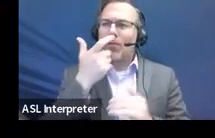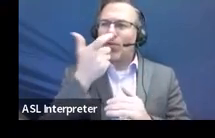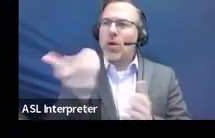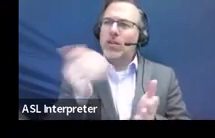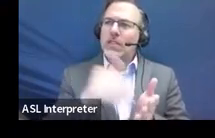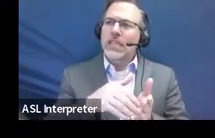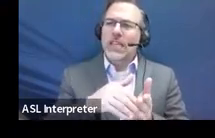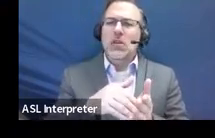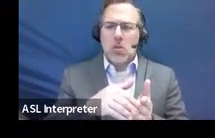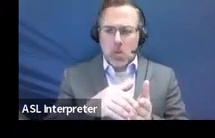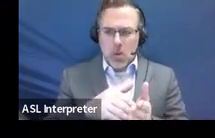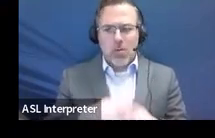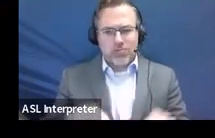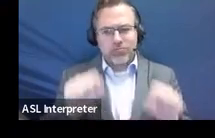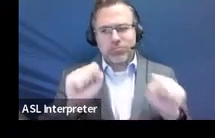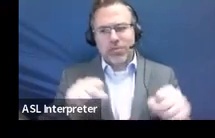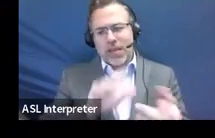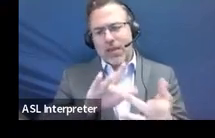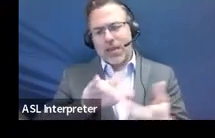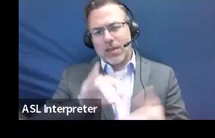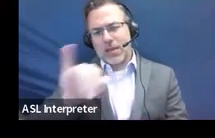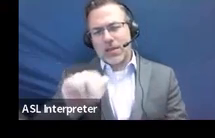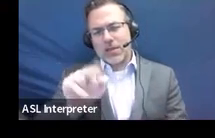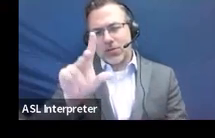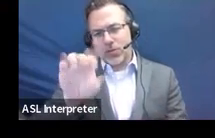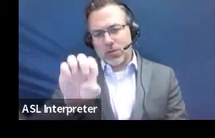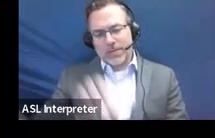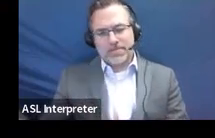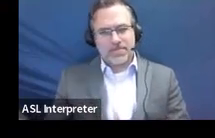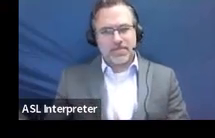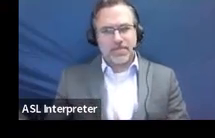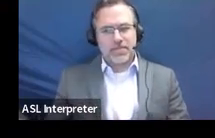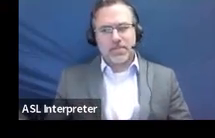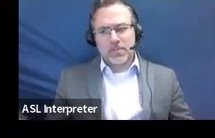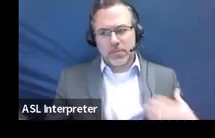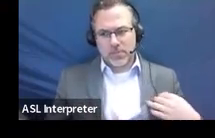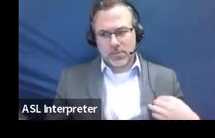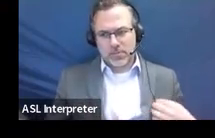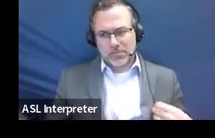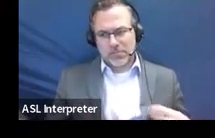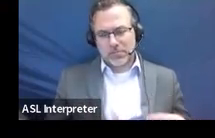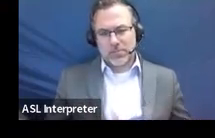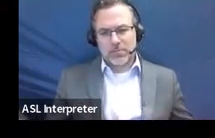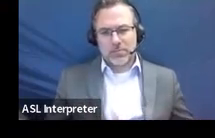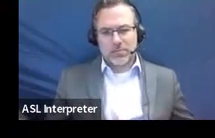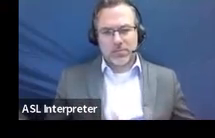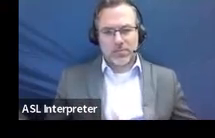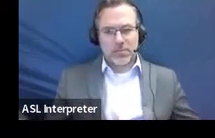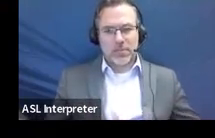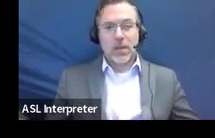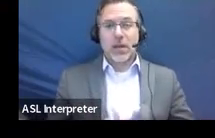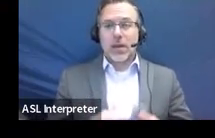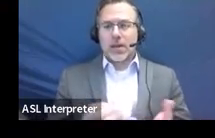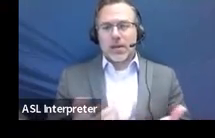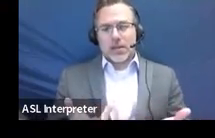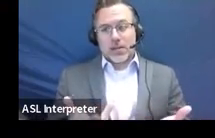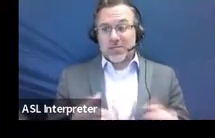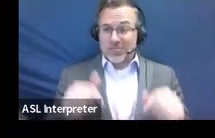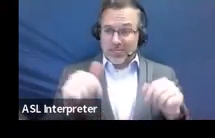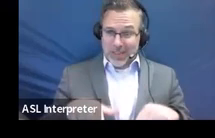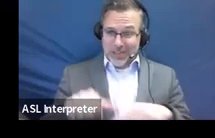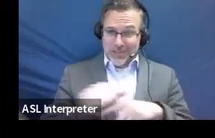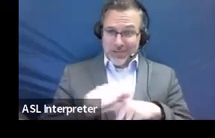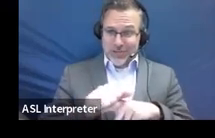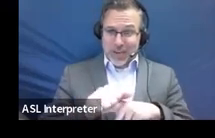will get that to you as soon as is available. And as always, this training is for all of you.